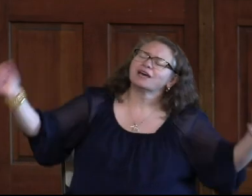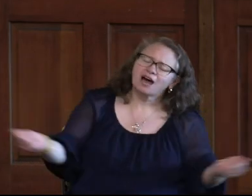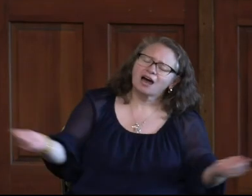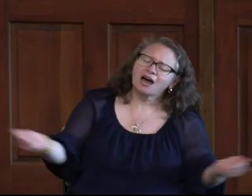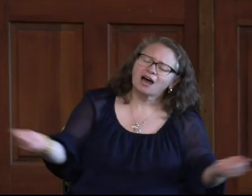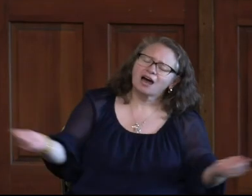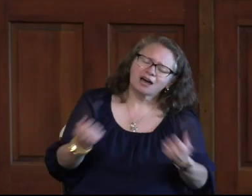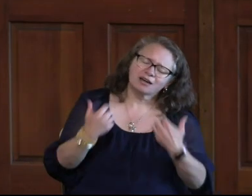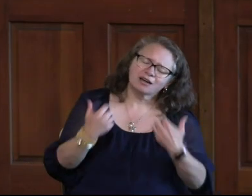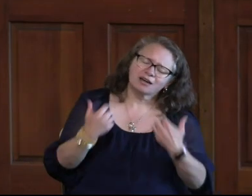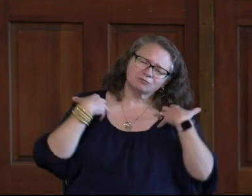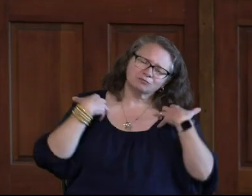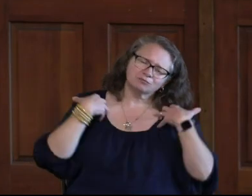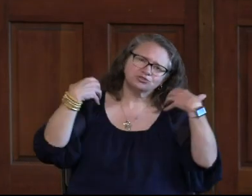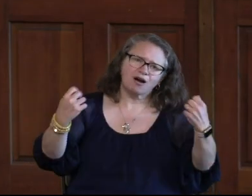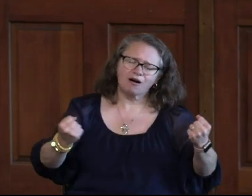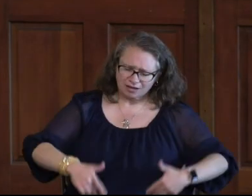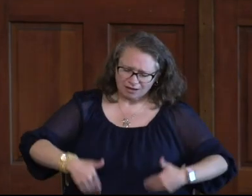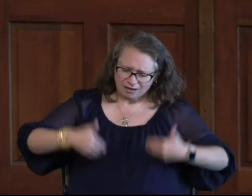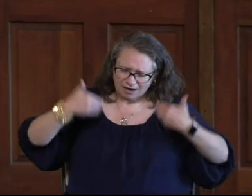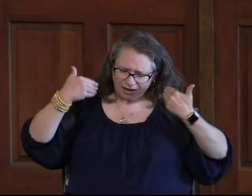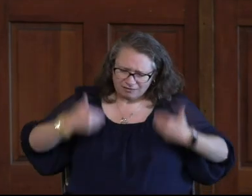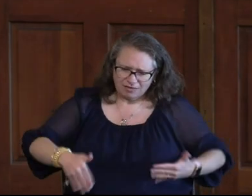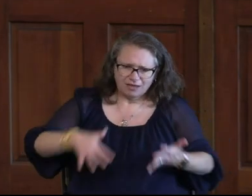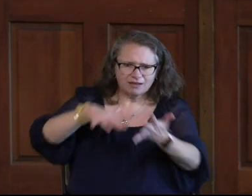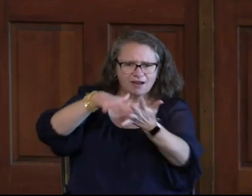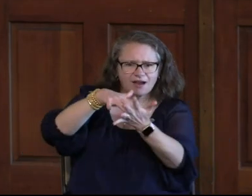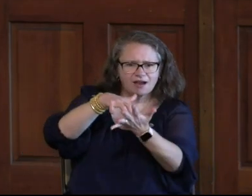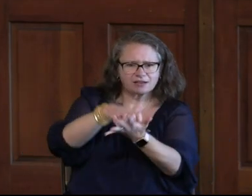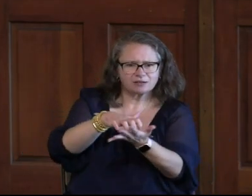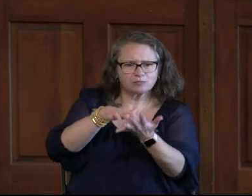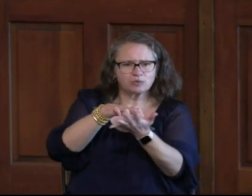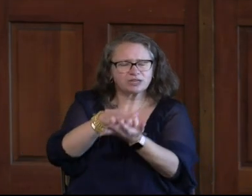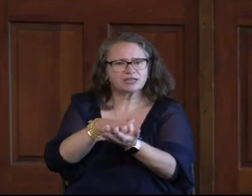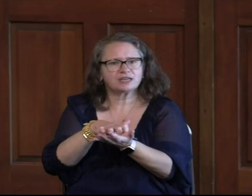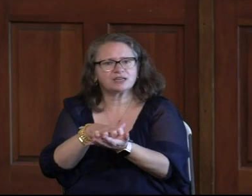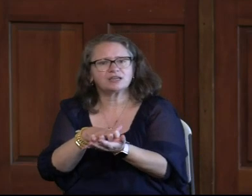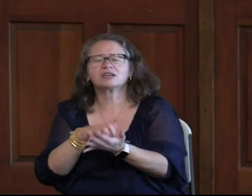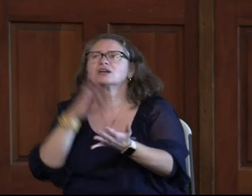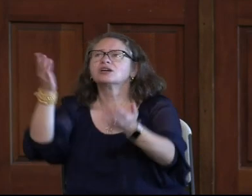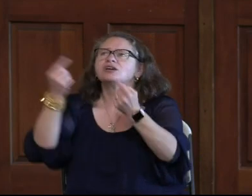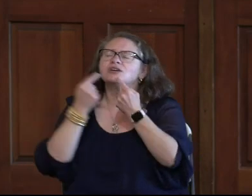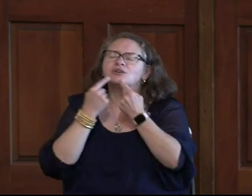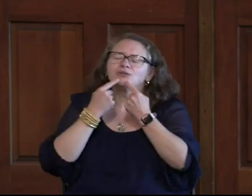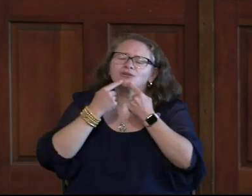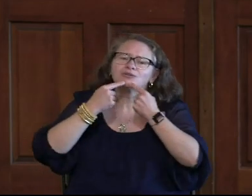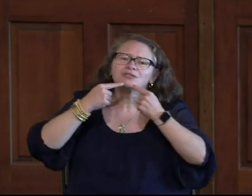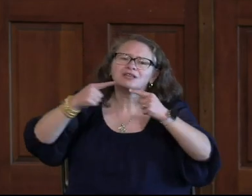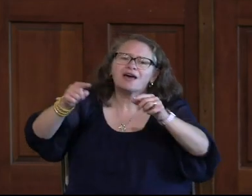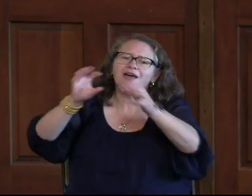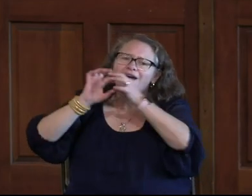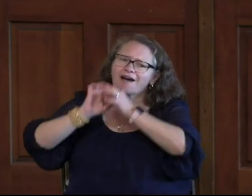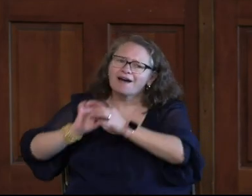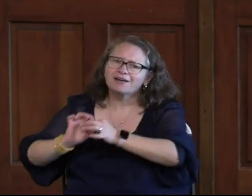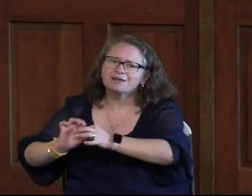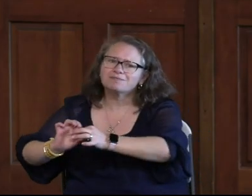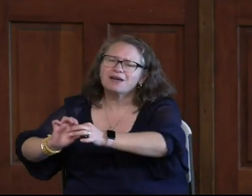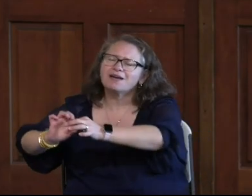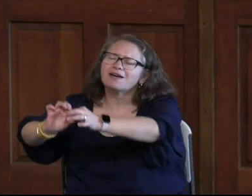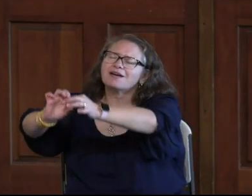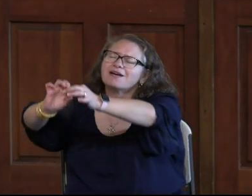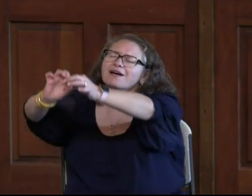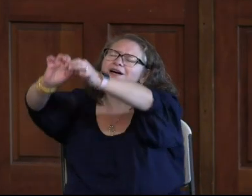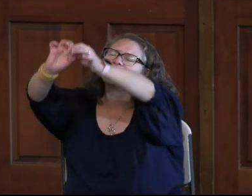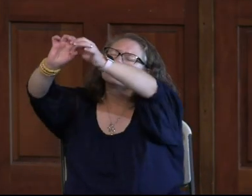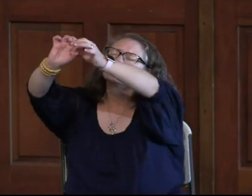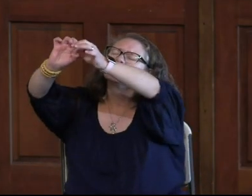say I am strong when I think I am weak You say I am